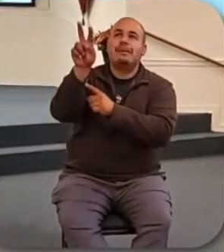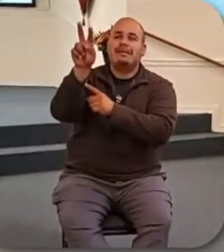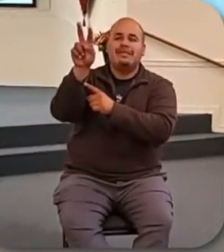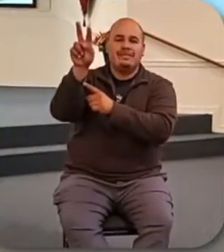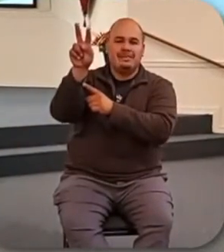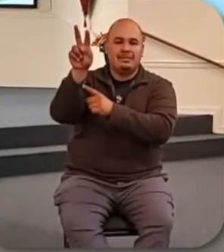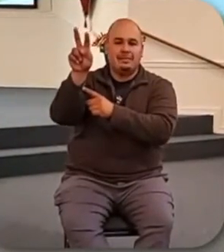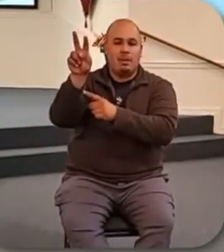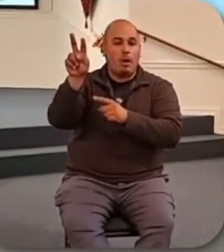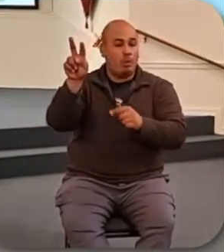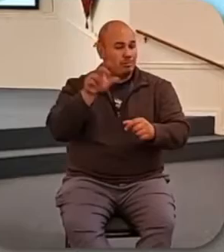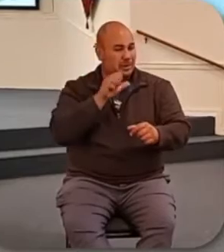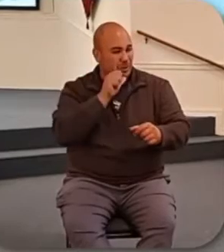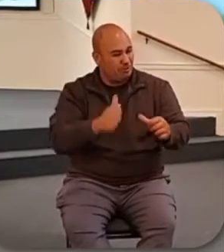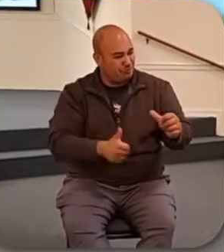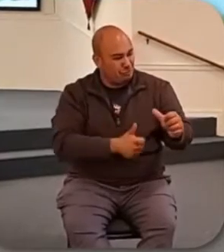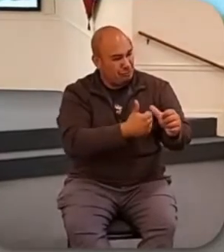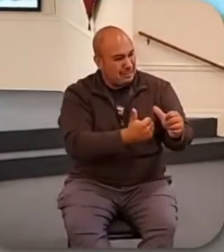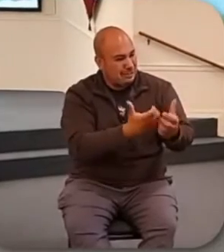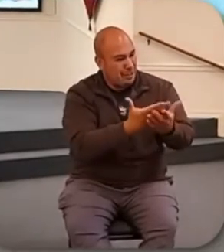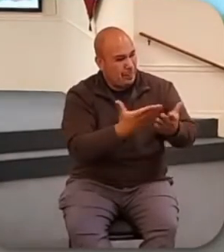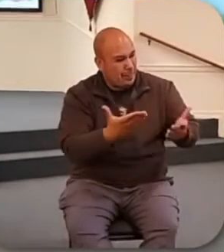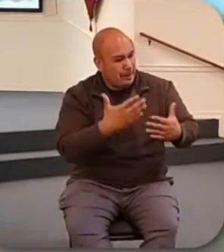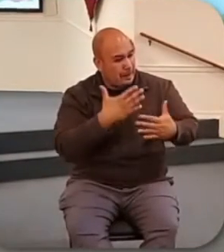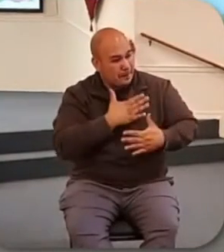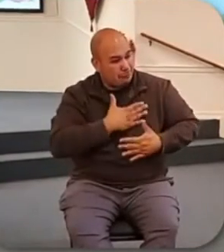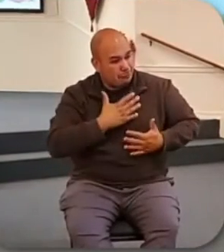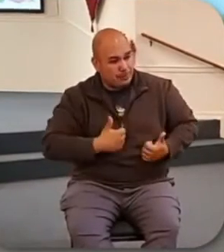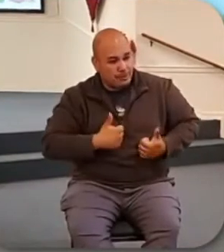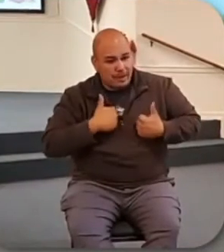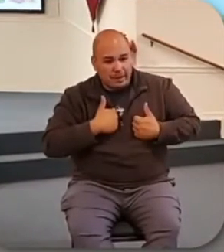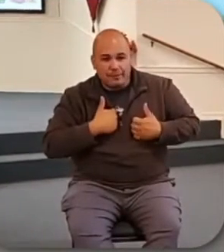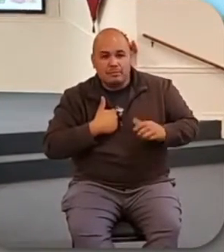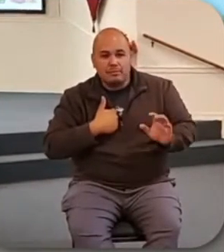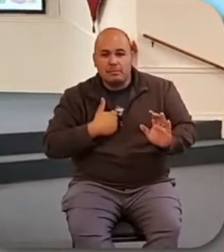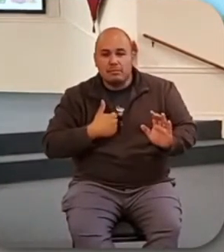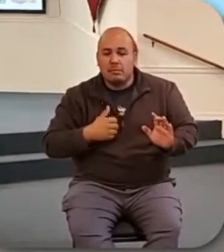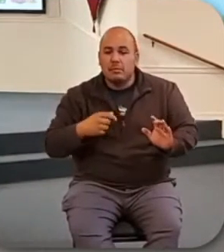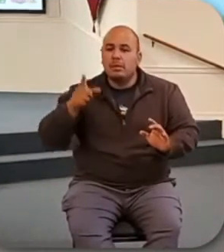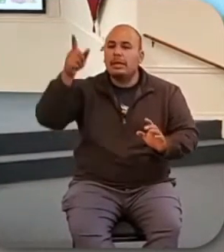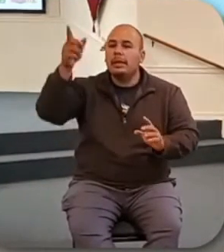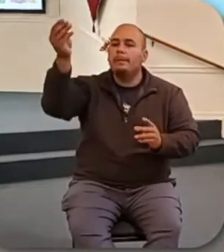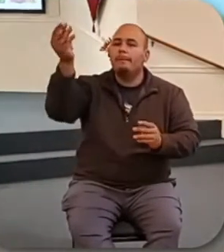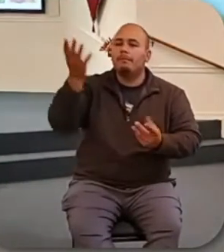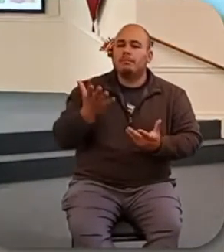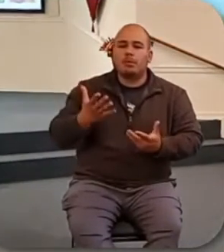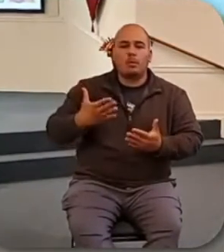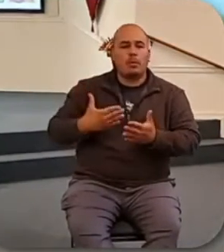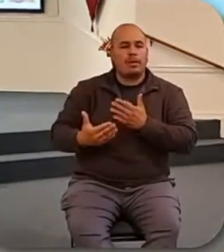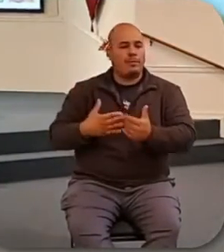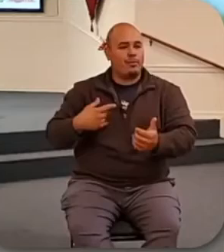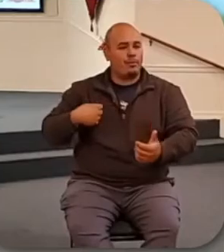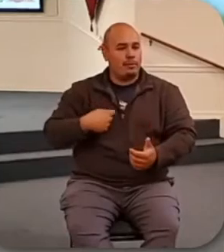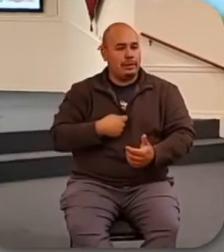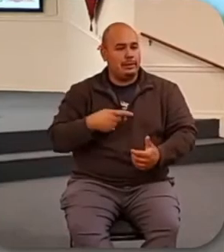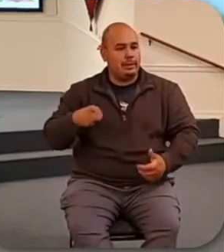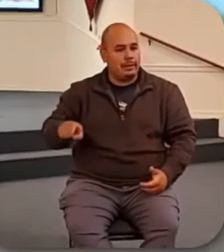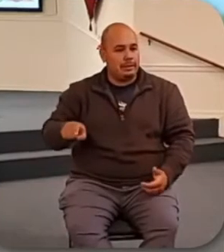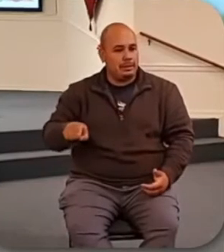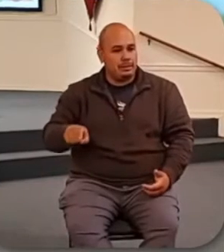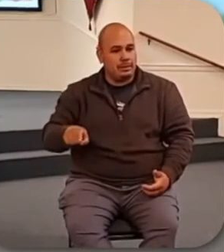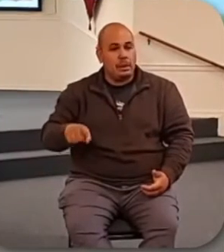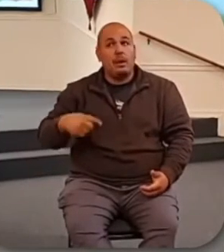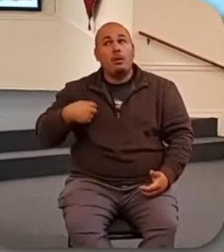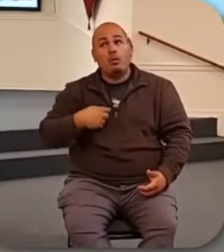or economic security or the pleasures of life. God provides what we need and so we run after the things